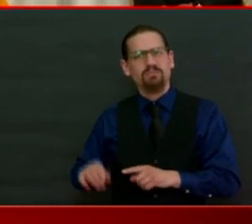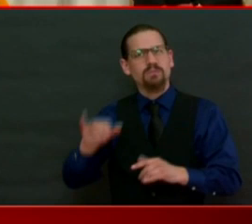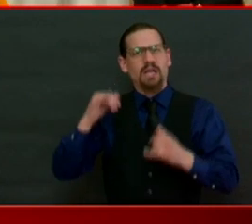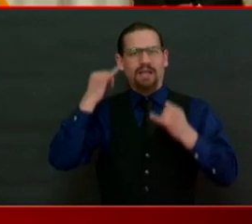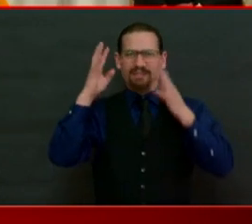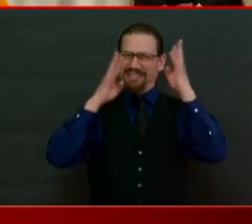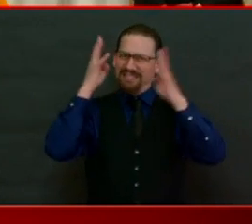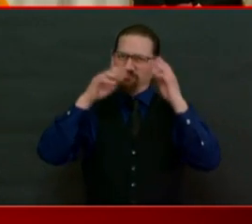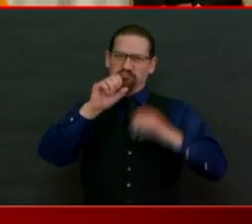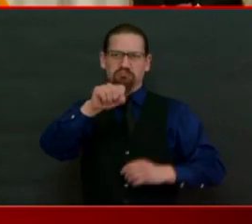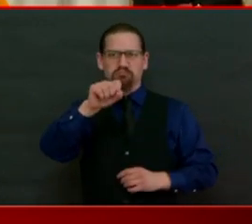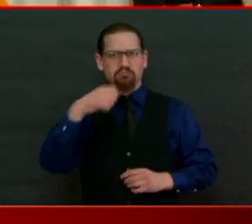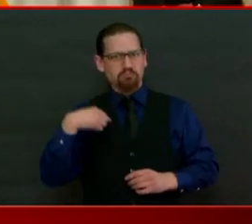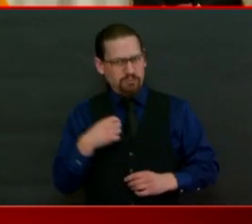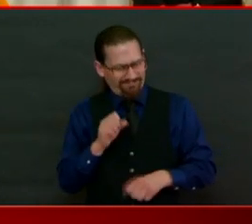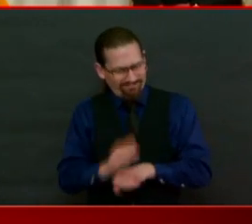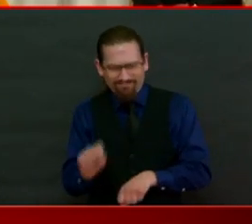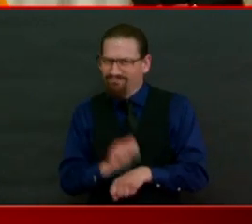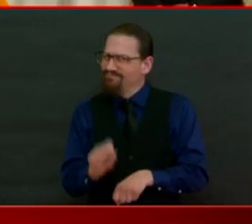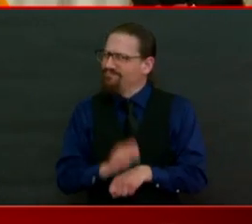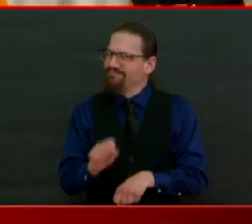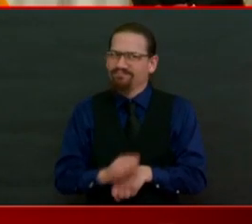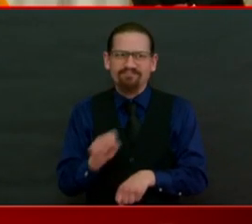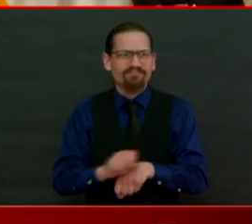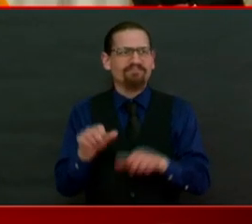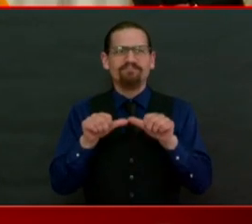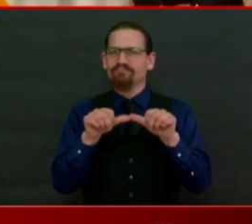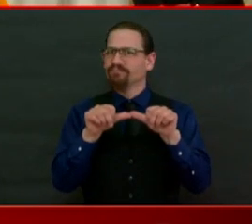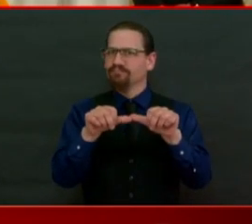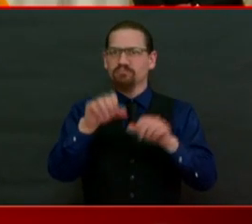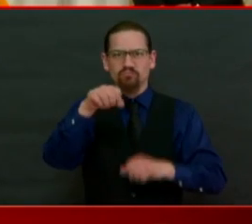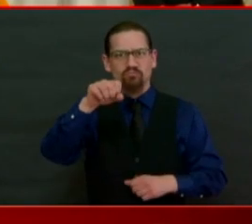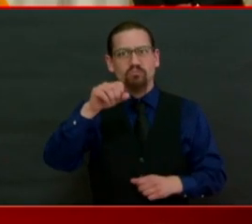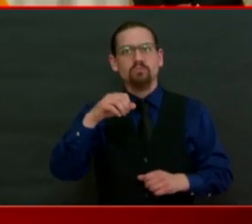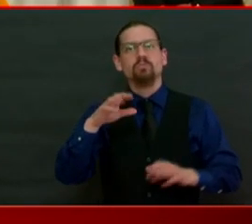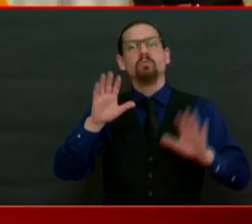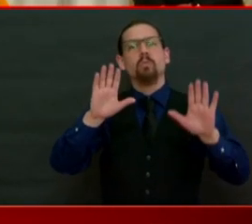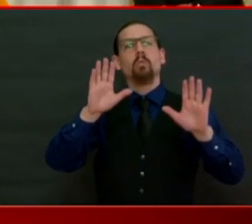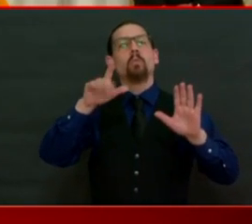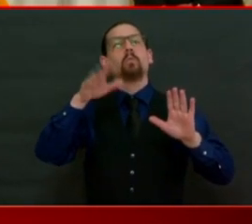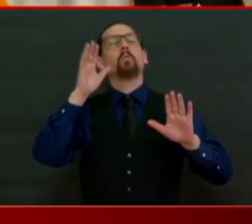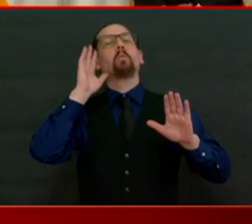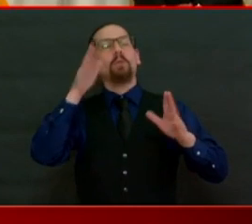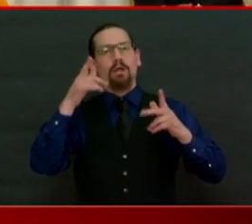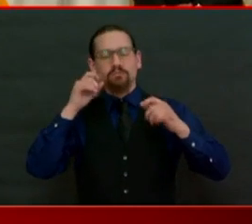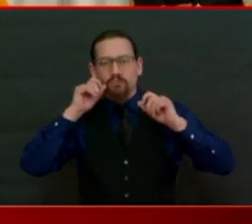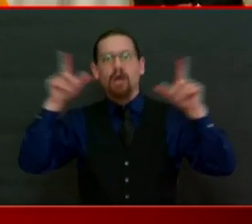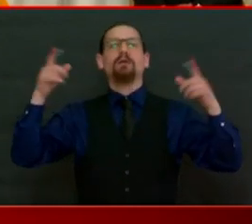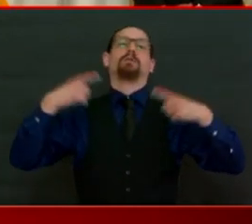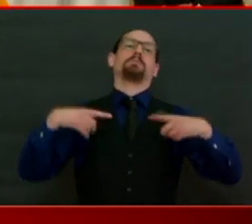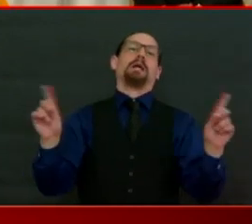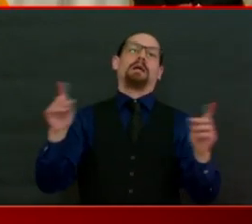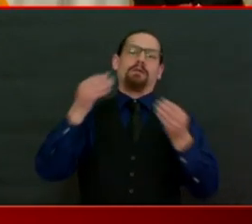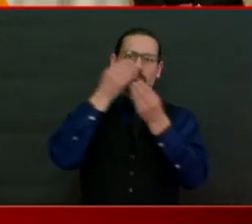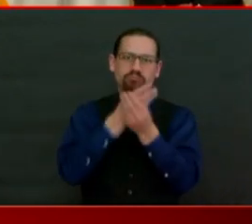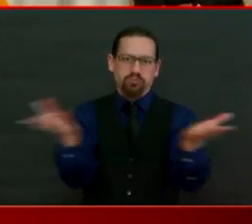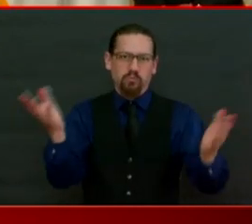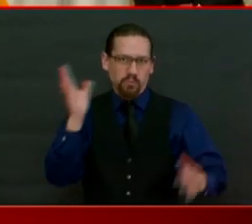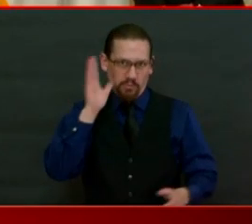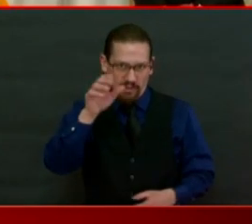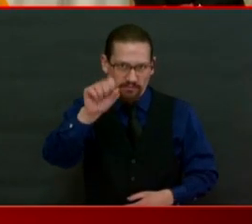it. And I think I'm hopeful you'll be pleasantly surprised with what we come out with. And in the meantime,